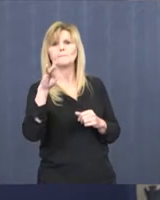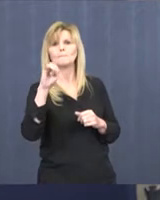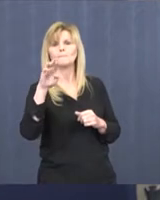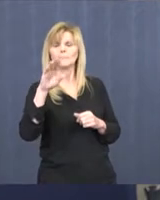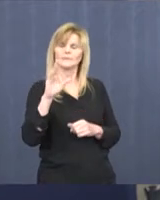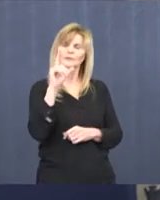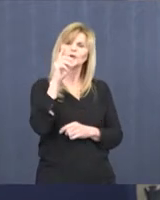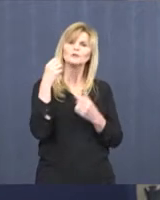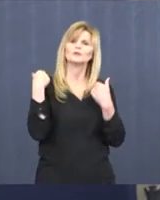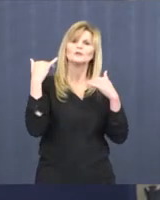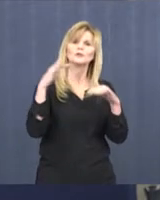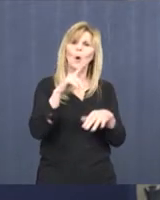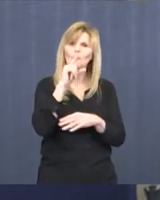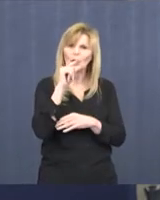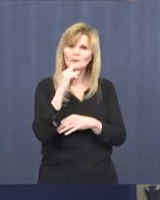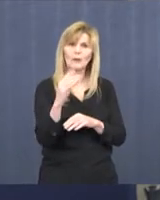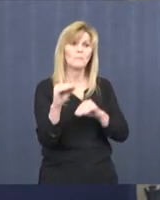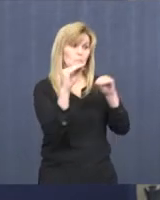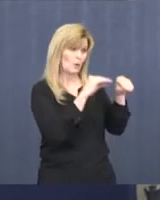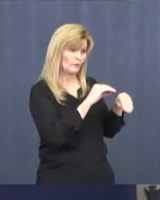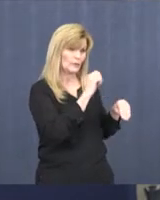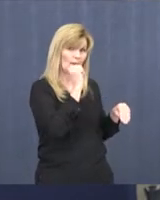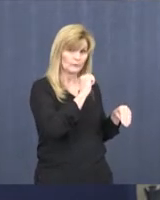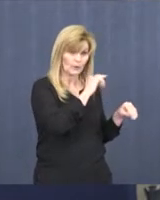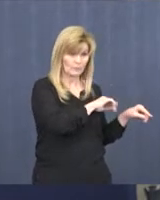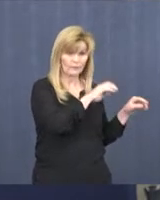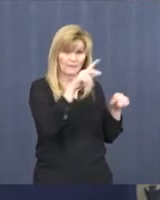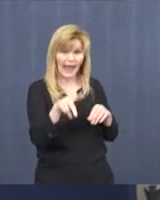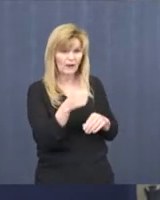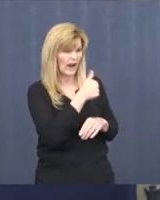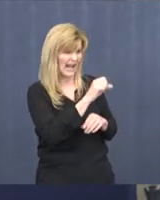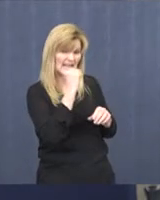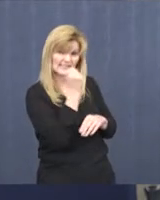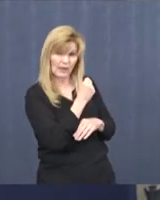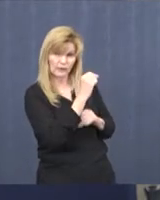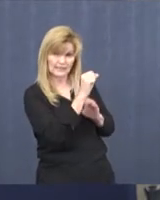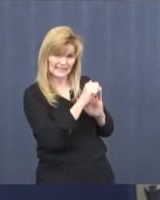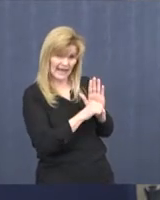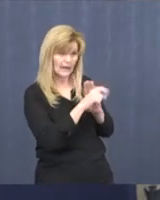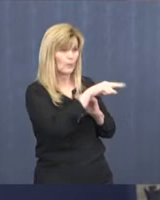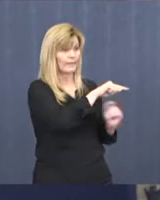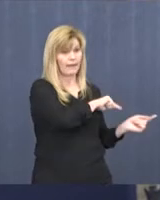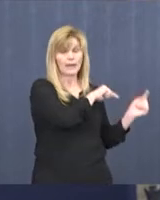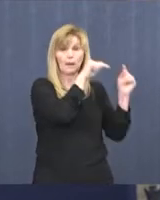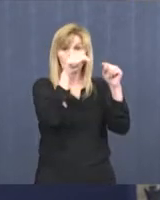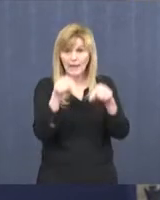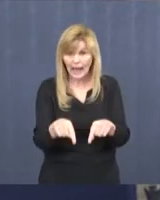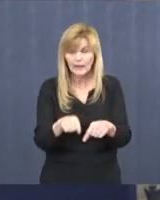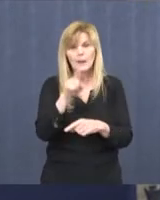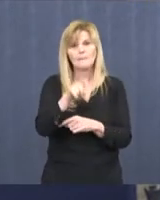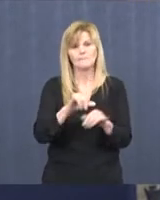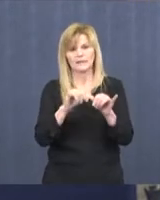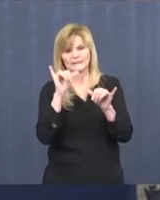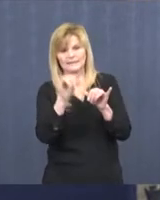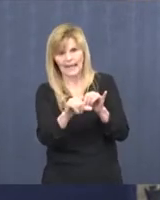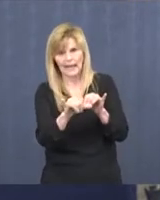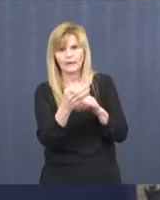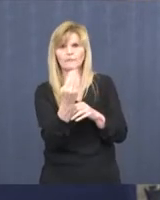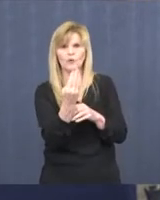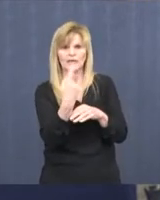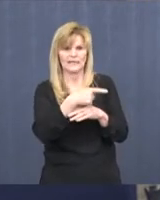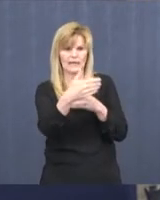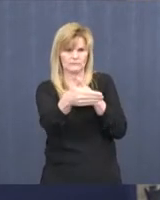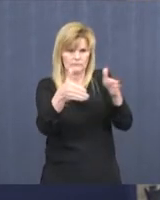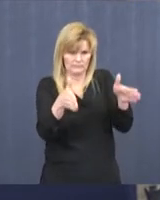our state, there is a recommendation that they also would quarantine for 14 days. There is no order tied to that. But that is